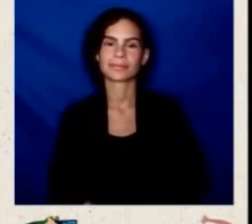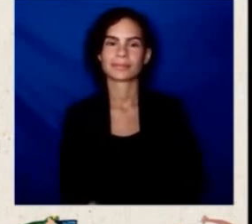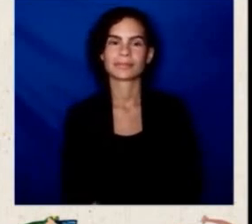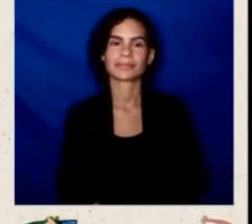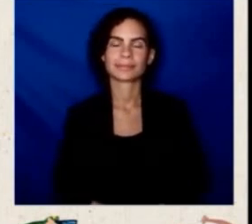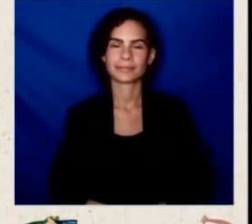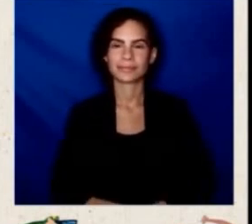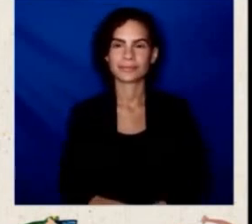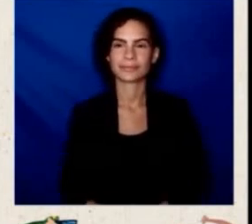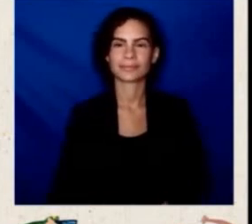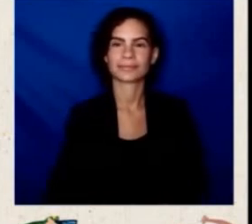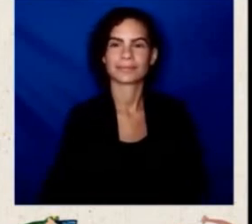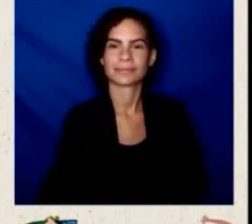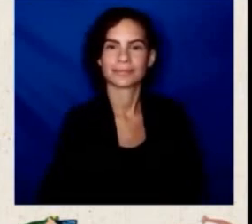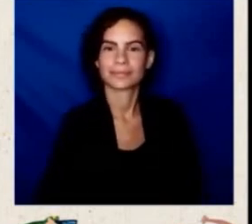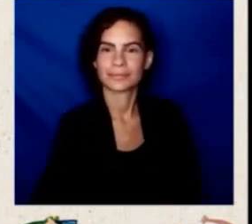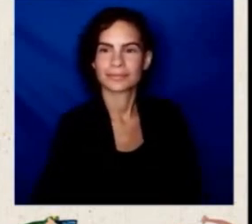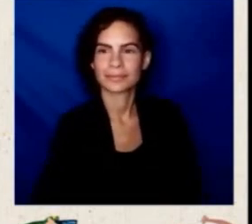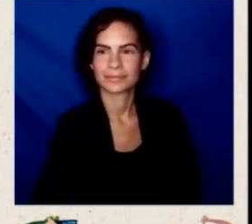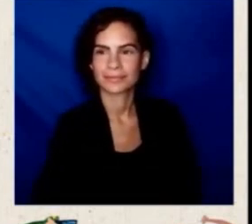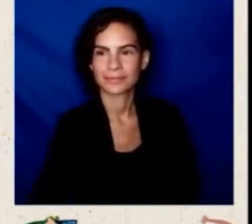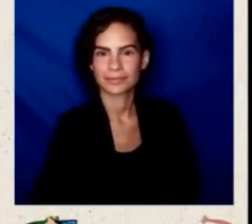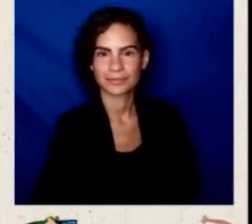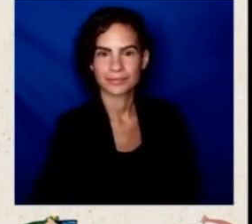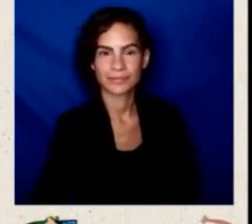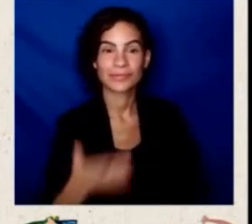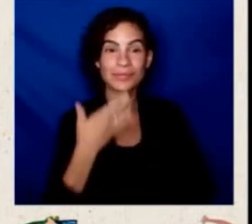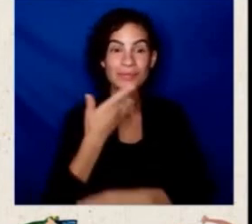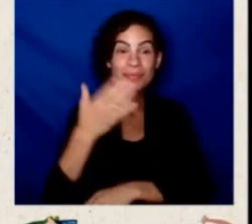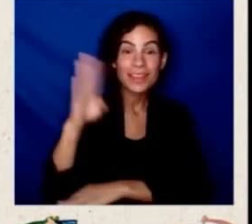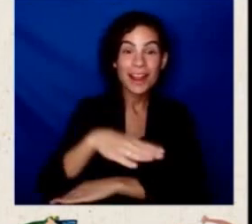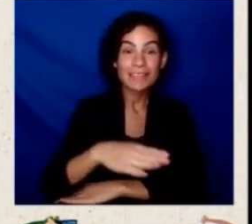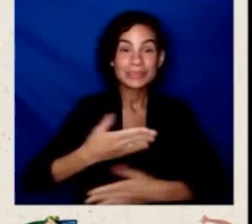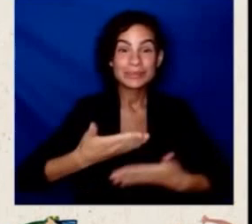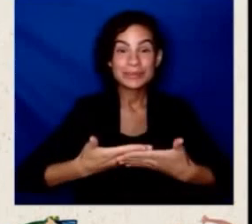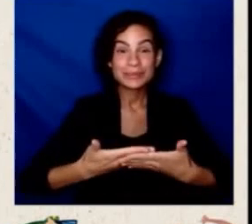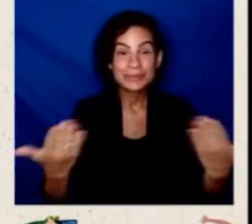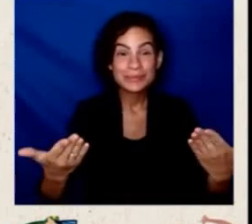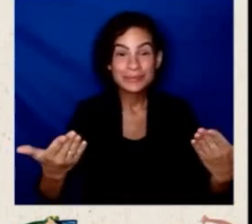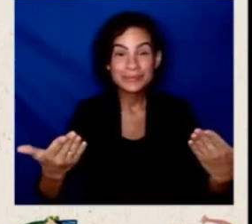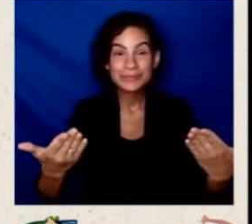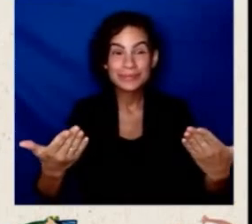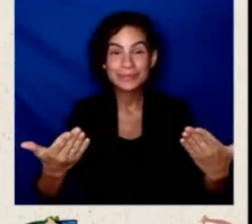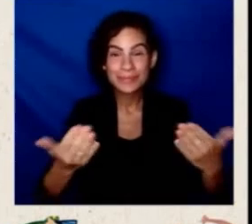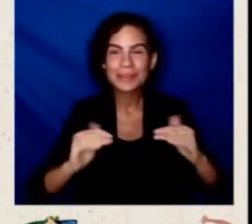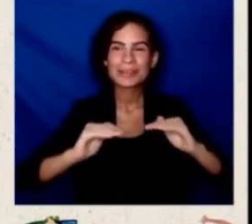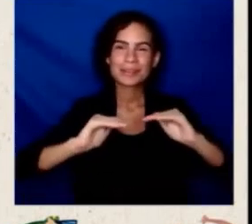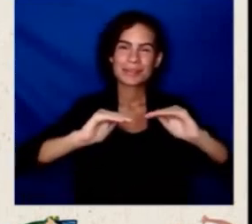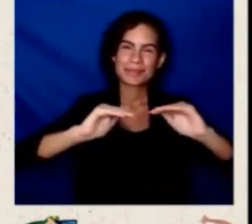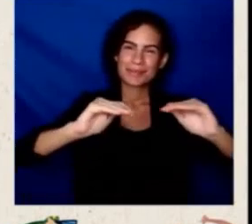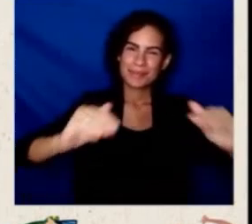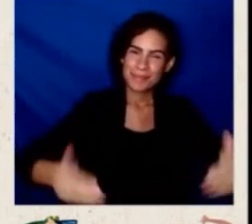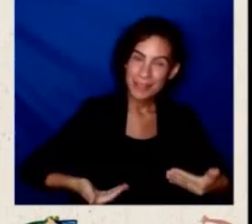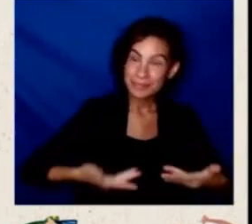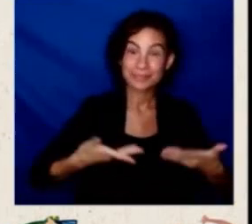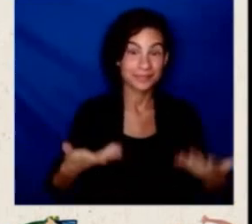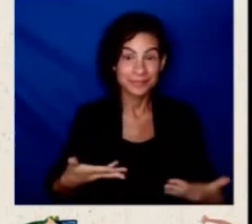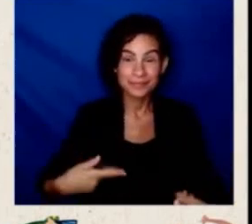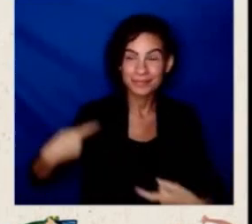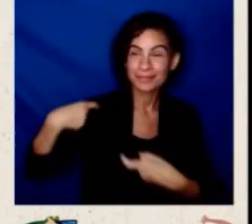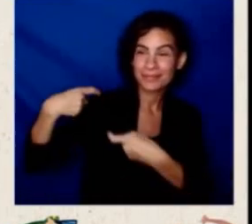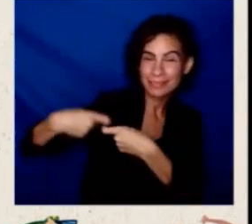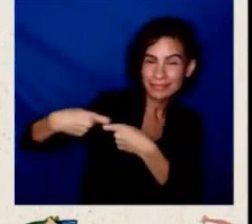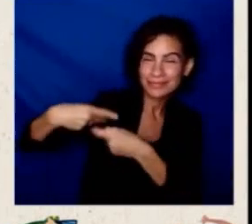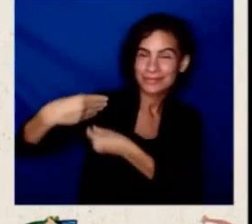Good afternoon everyone. Welcome to Hispanic Heritage Month at the White House. The theme for today is